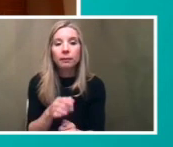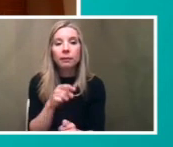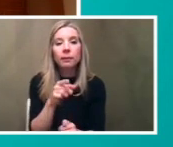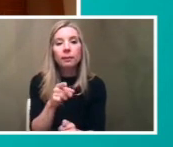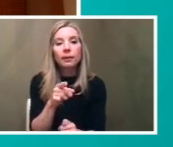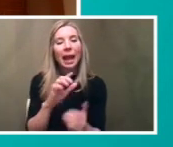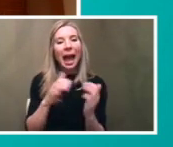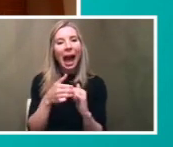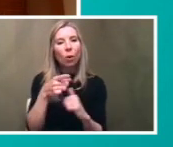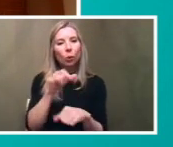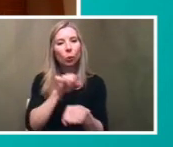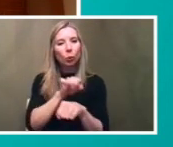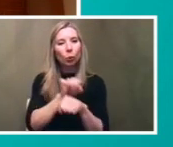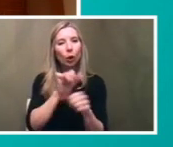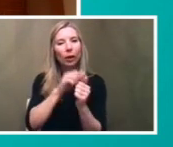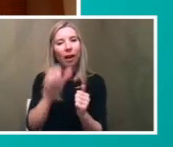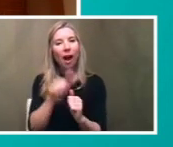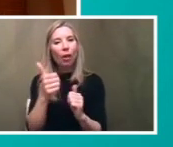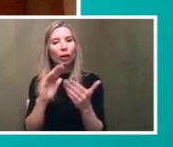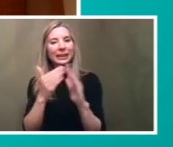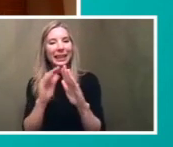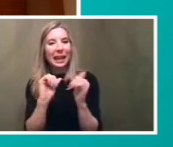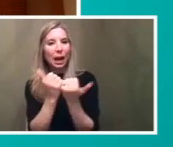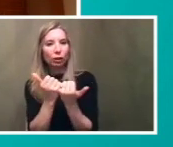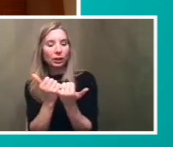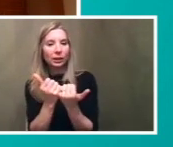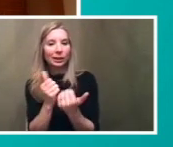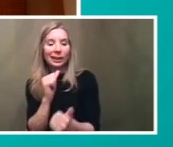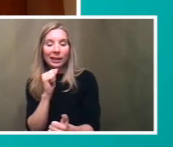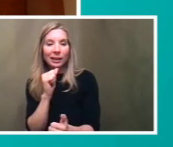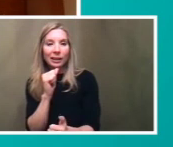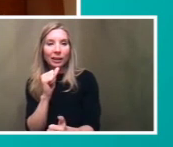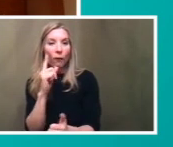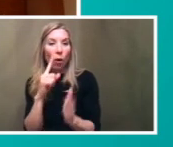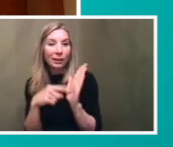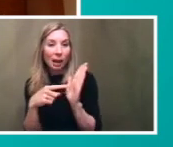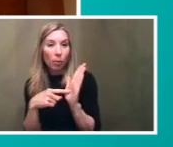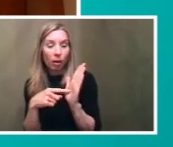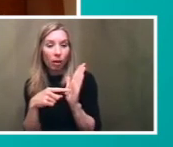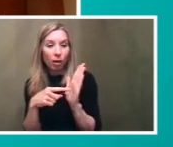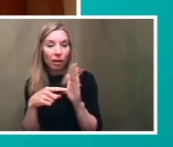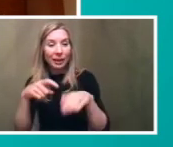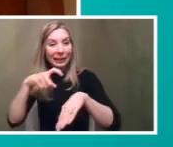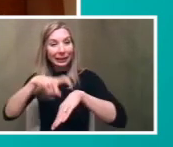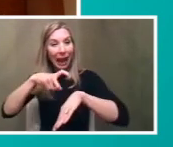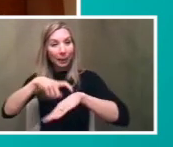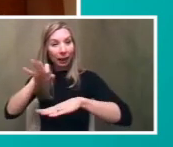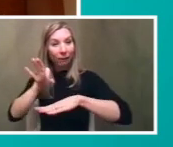will you be working with other city agencies so not just just otis uh for example the the timing and function of weekly